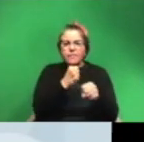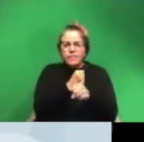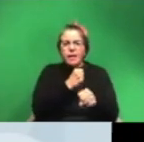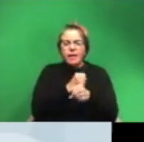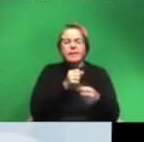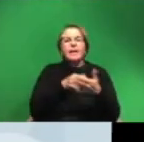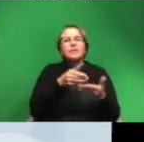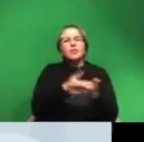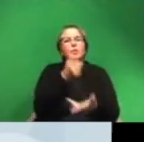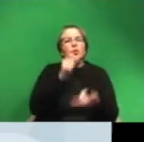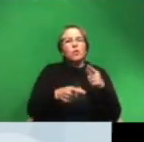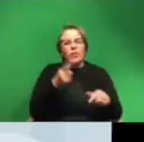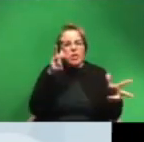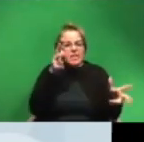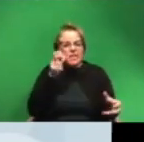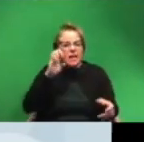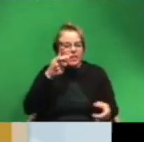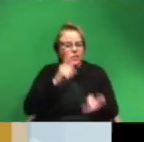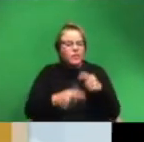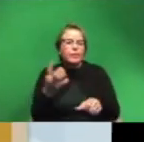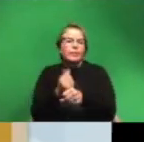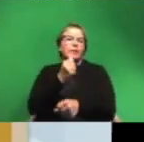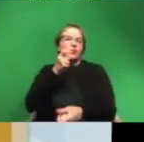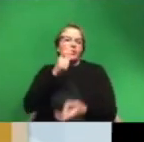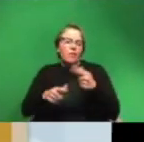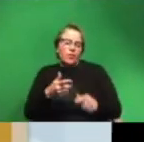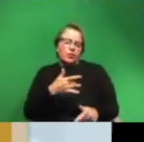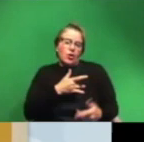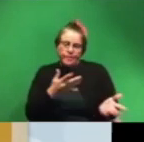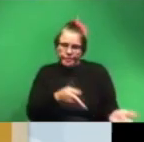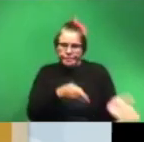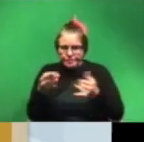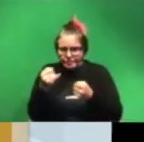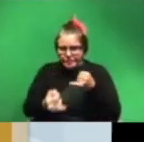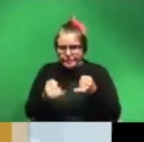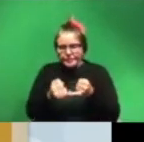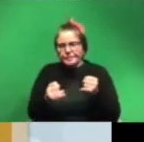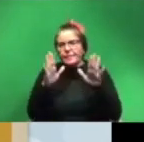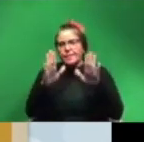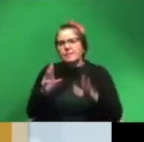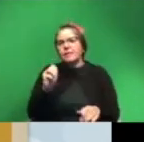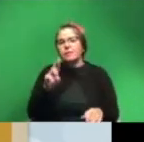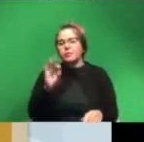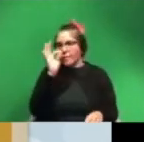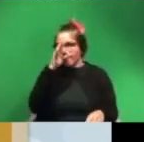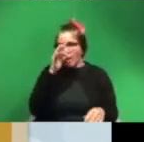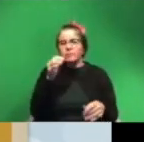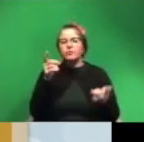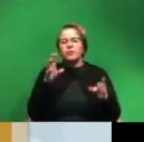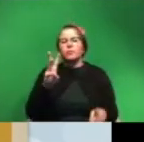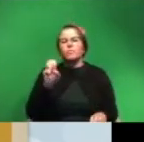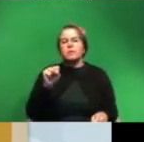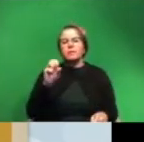girlfriend's evil exes to win her heart and then lastly is another one fantastic mr fox by director wes